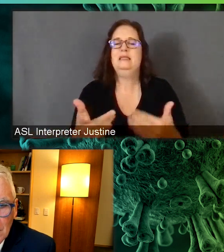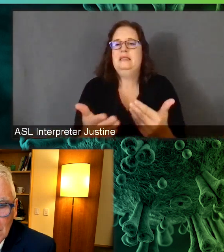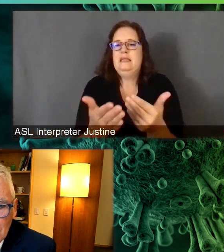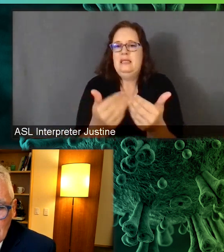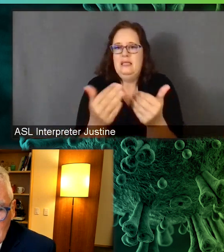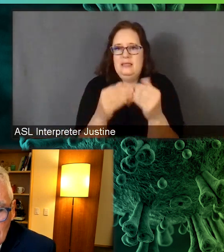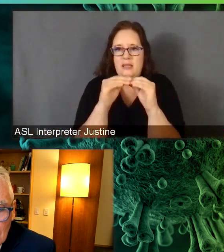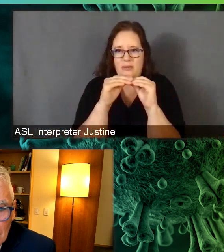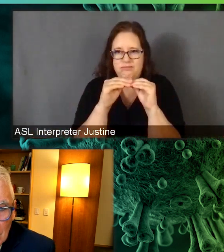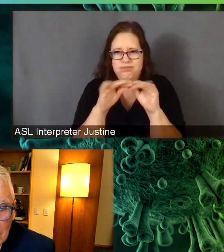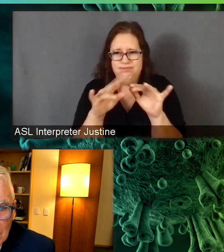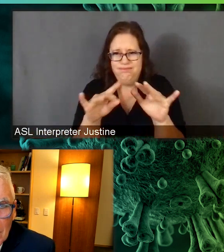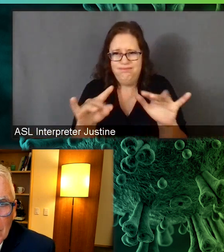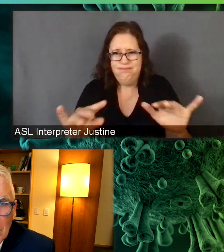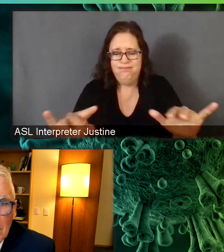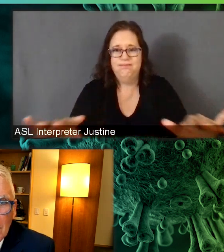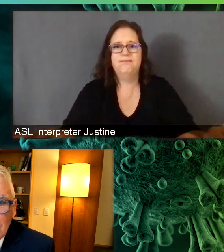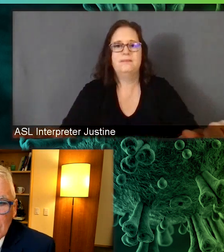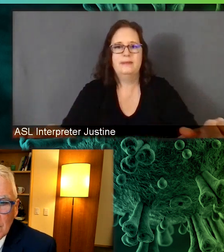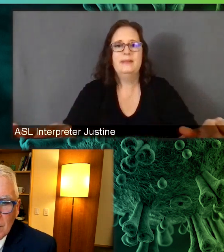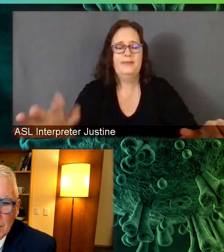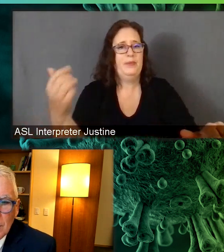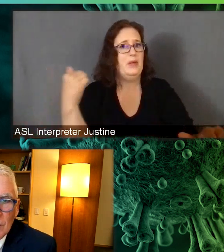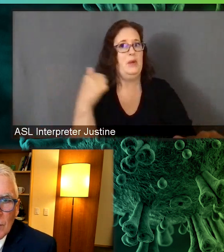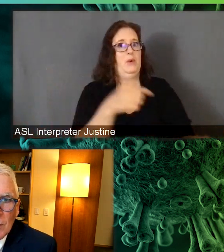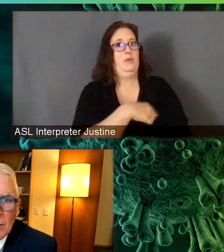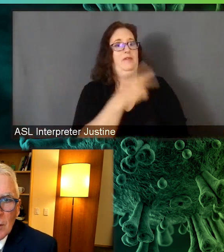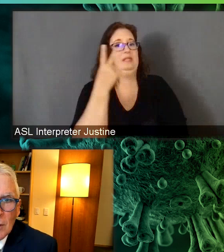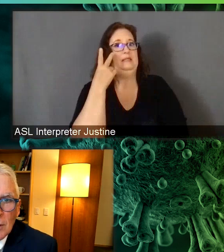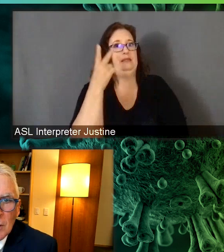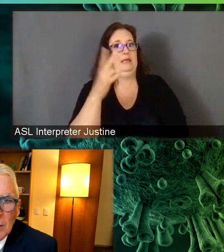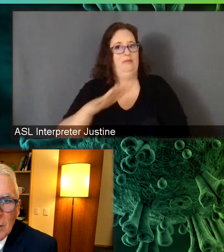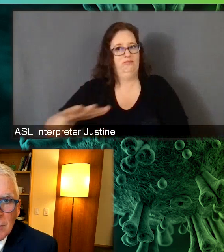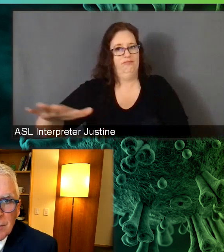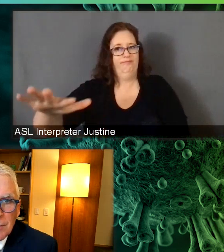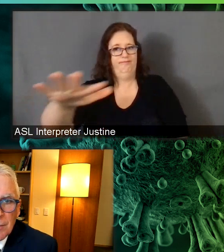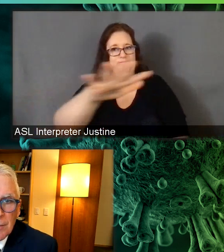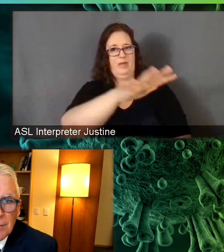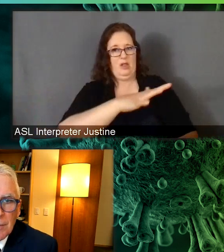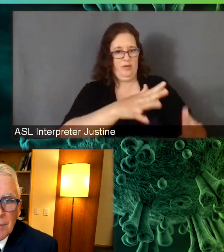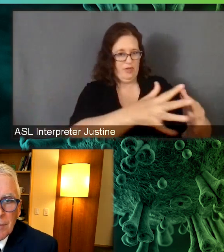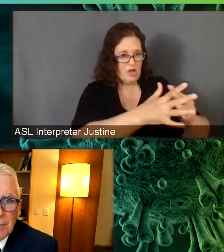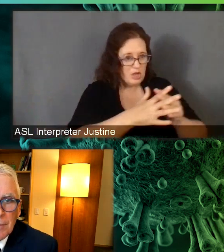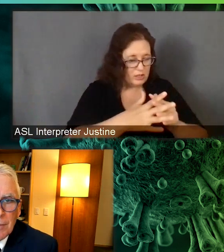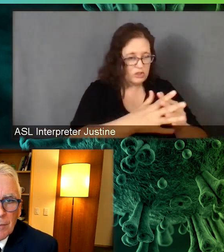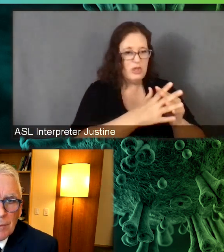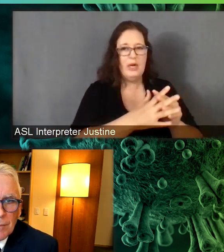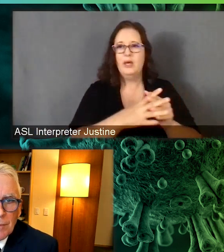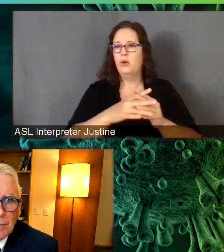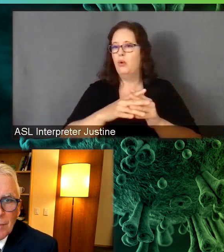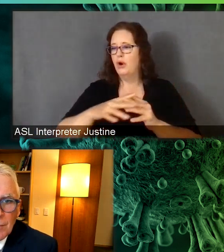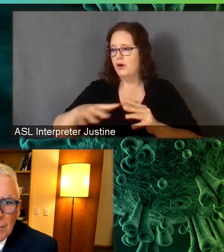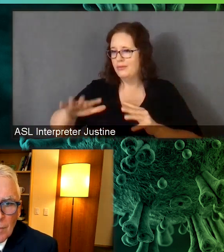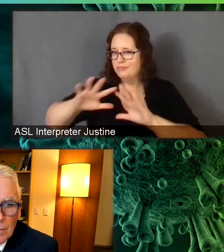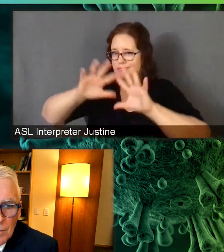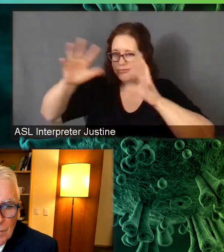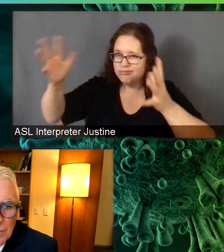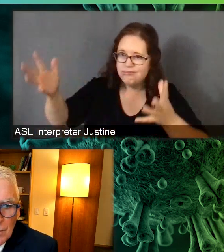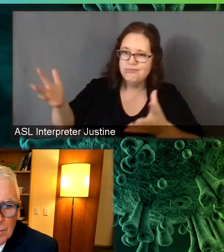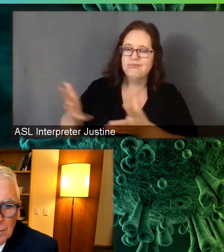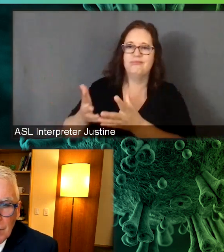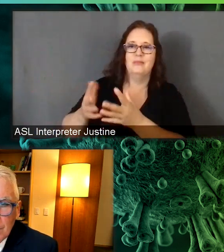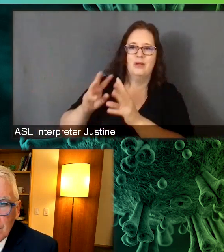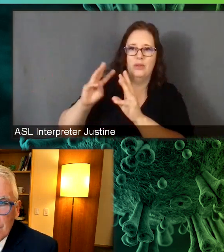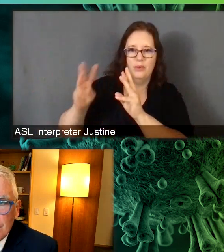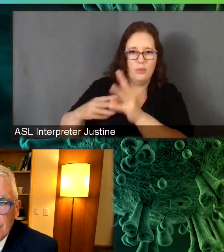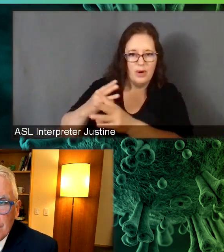what we have seen across the country and even other parts of the world is that having a highly